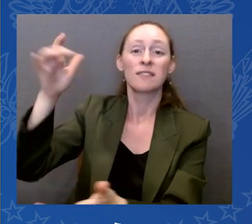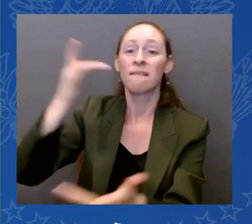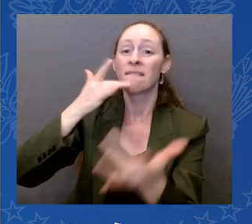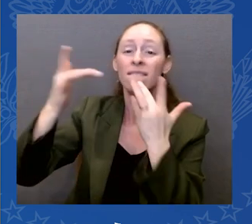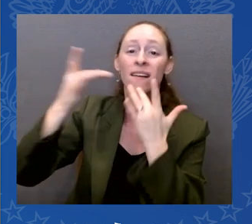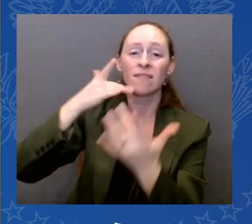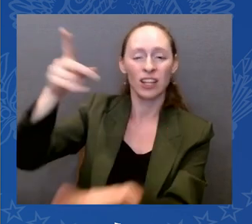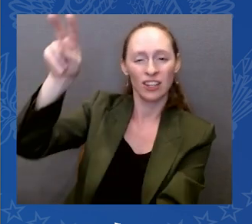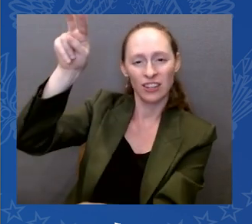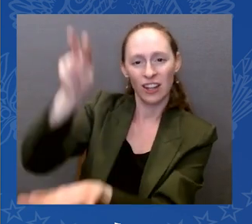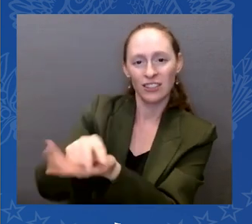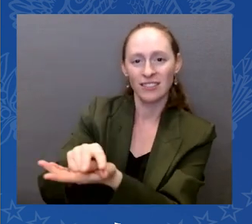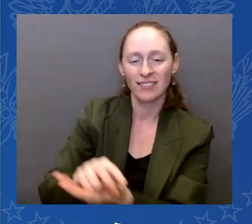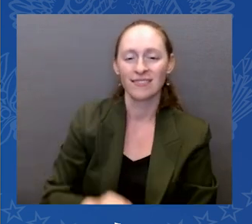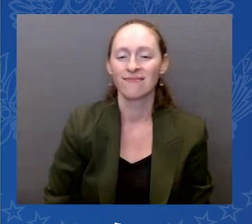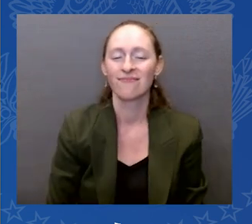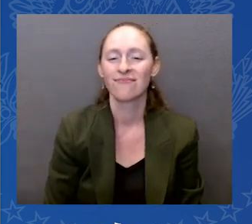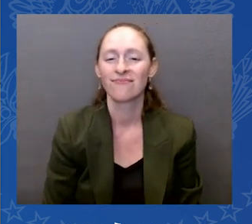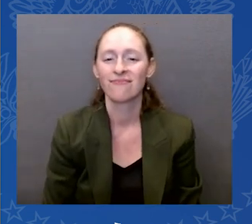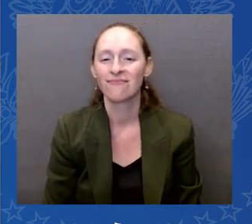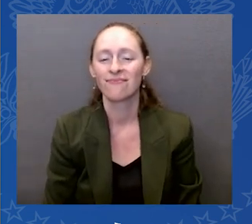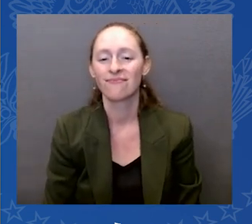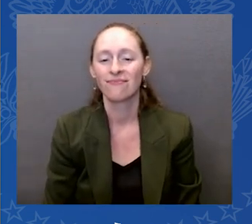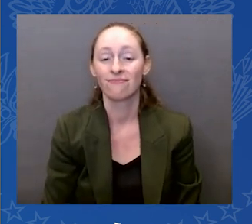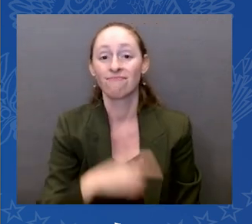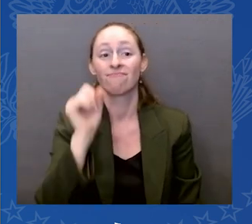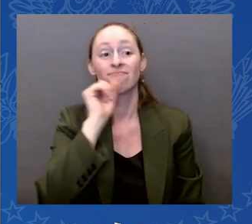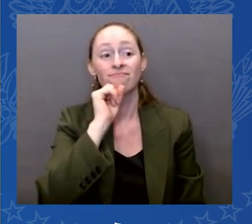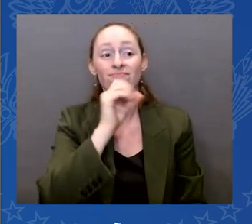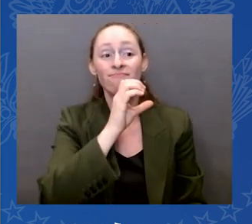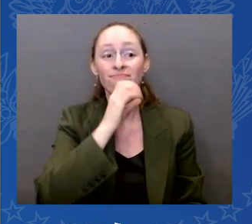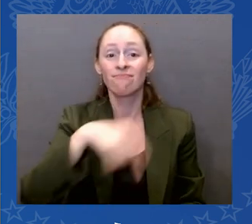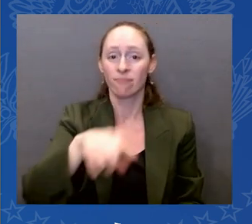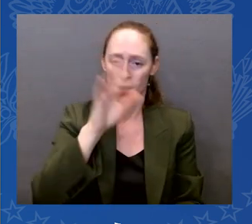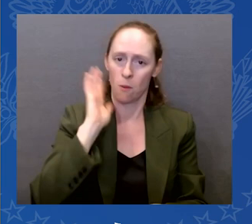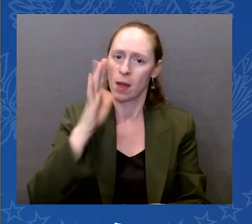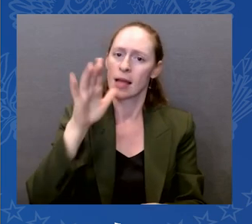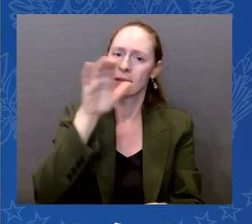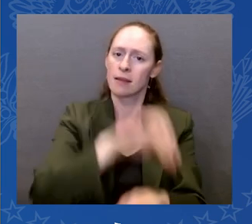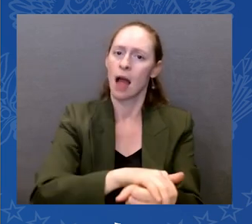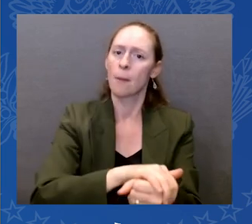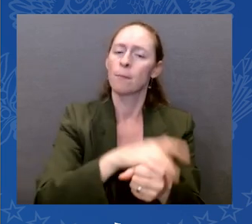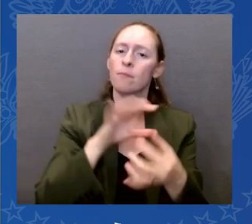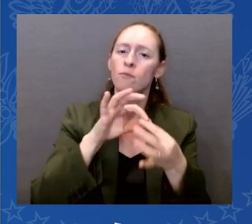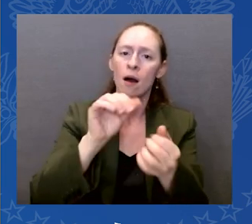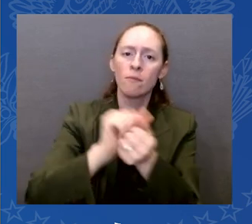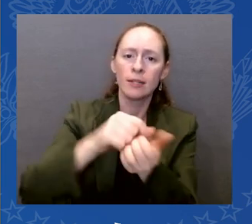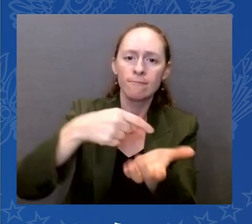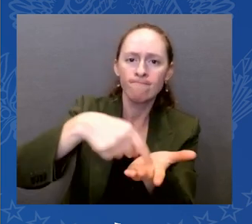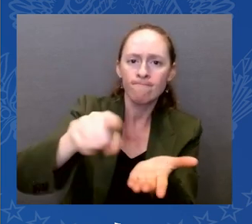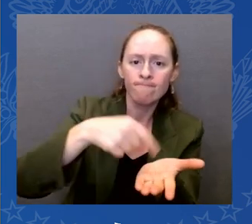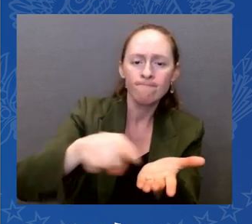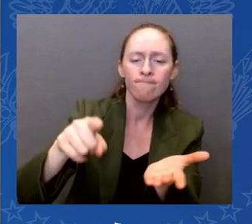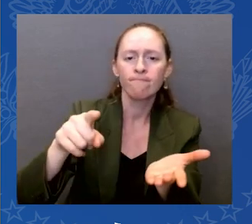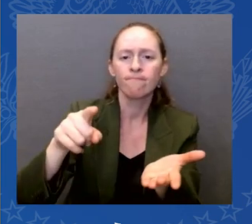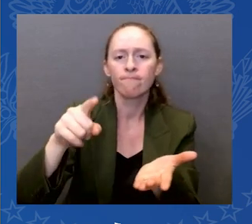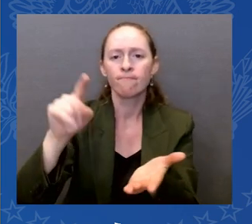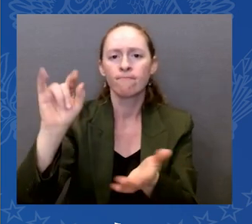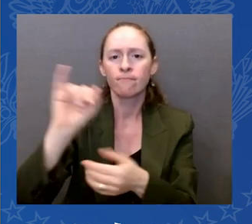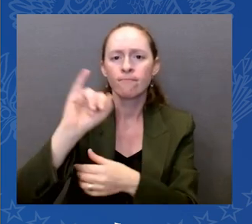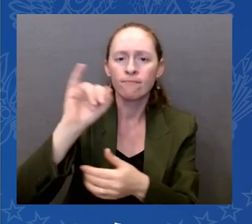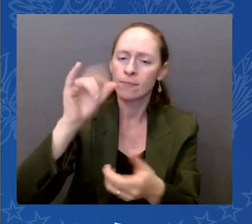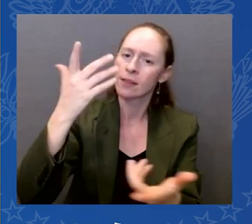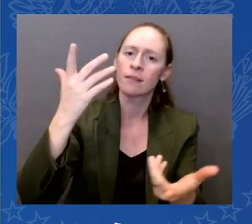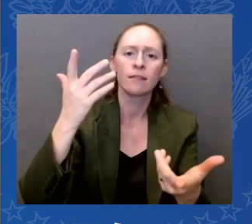at $2,000 a year, no matter what their costs are. No matter what. No matter